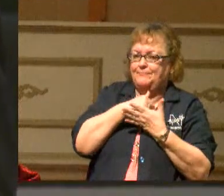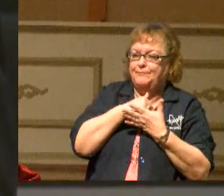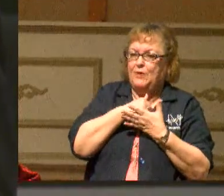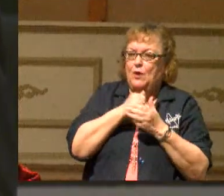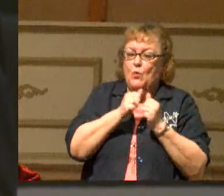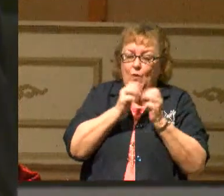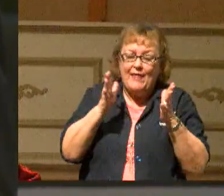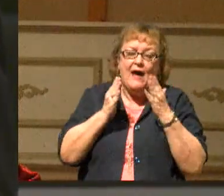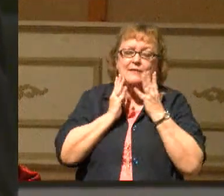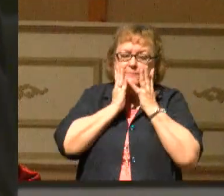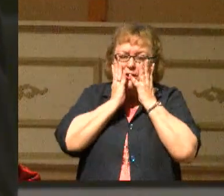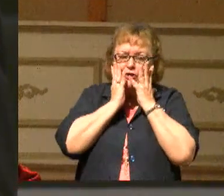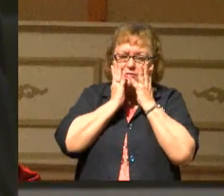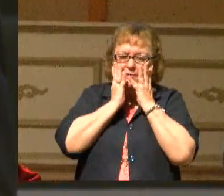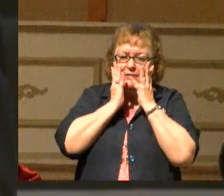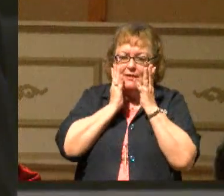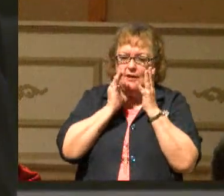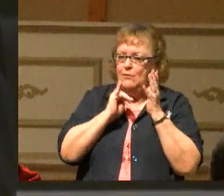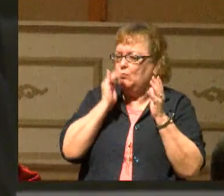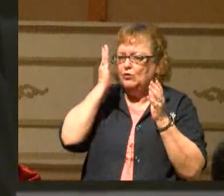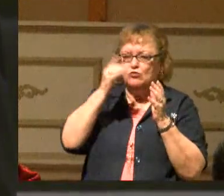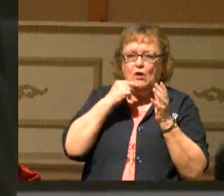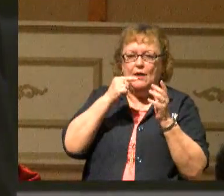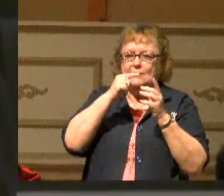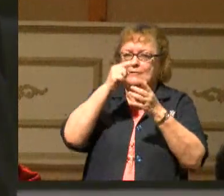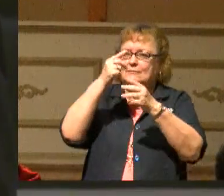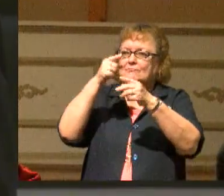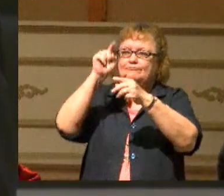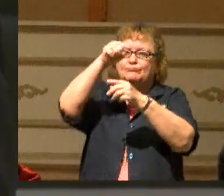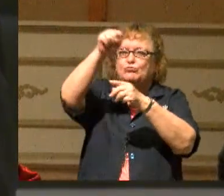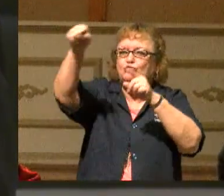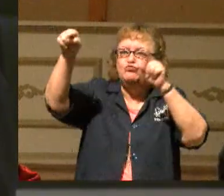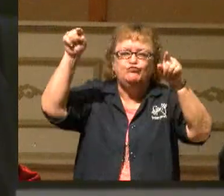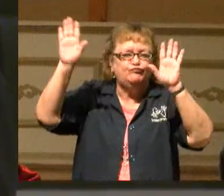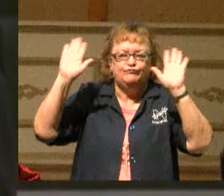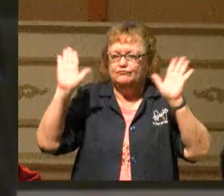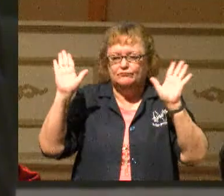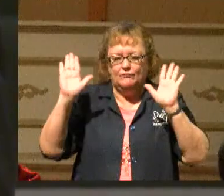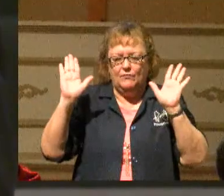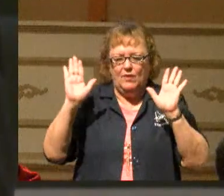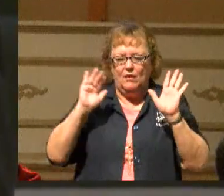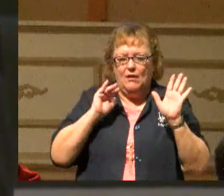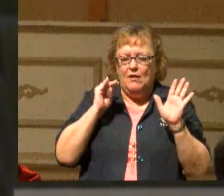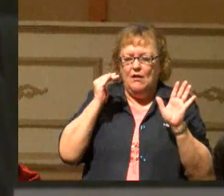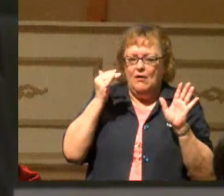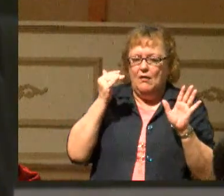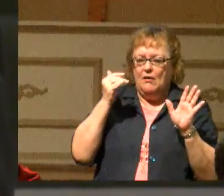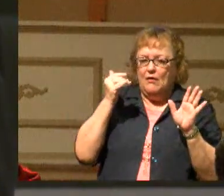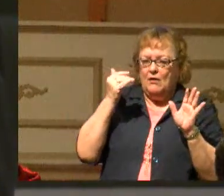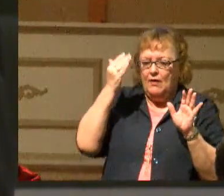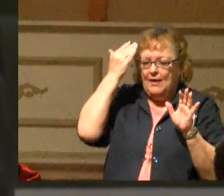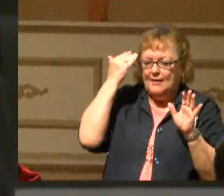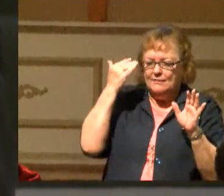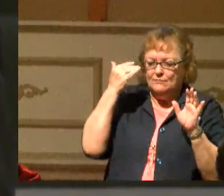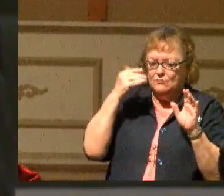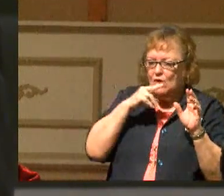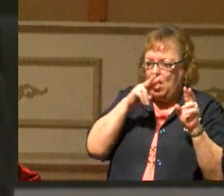Without embarrassment, and I will not point you out, our heads are bowed and our eyes are closed.